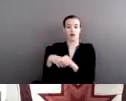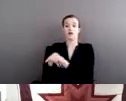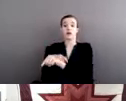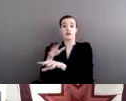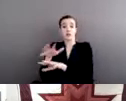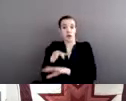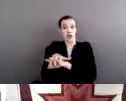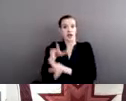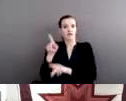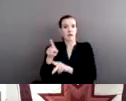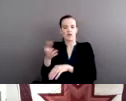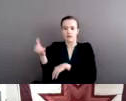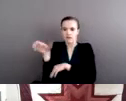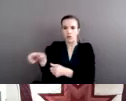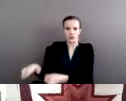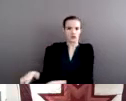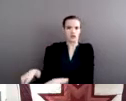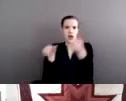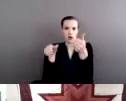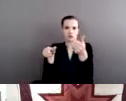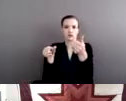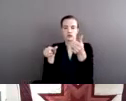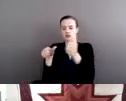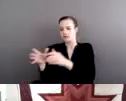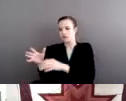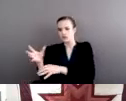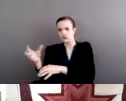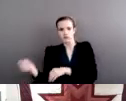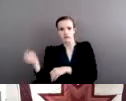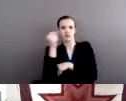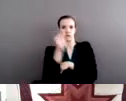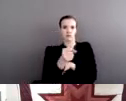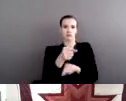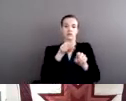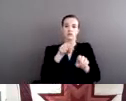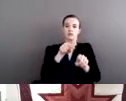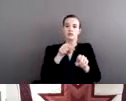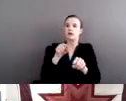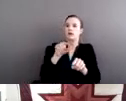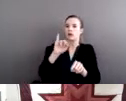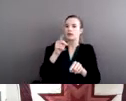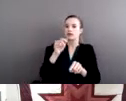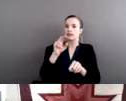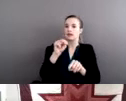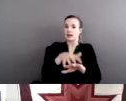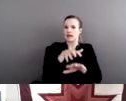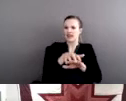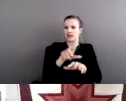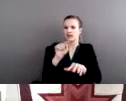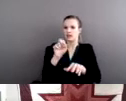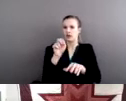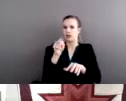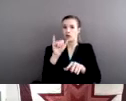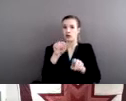their will to Indian territory, which is now the state of Oklahoma. And these journeys